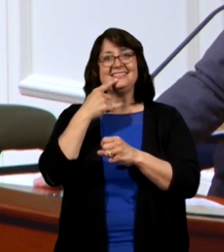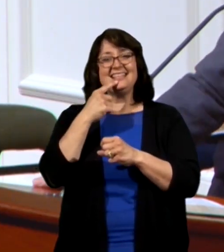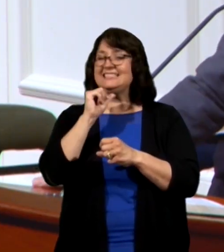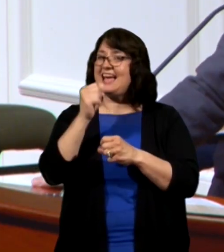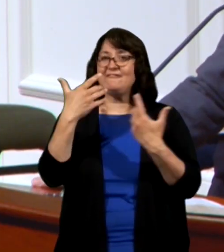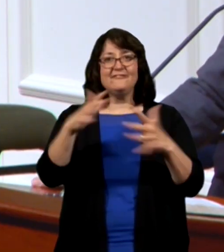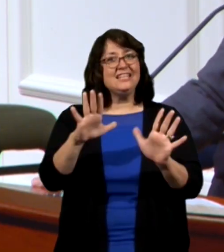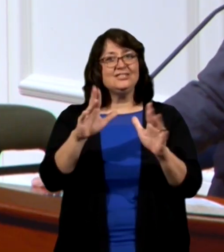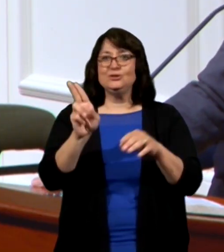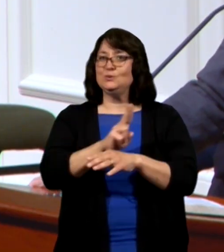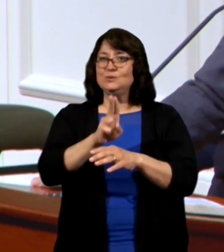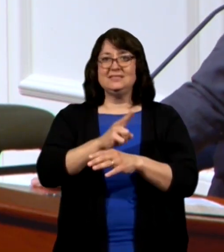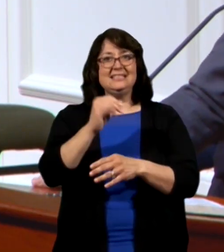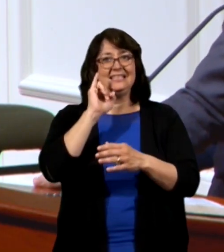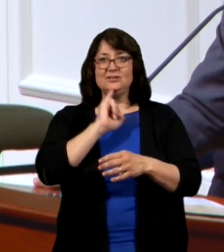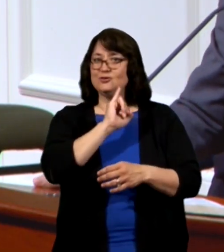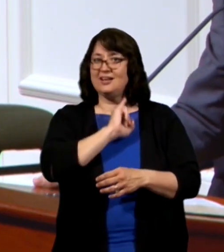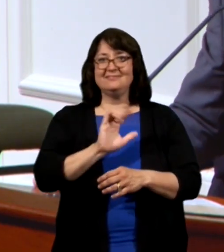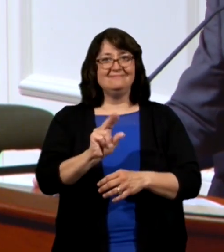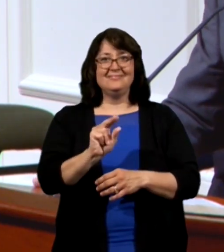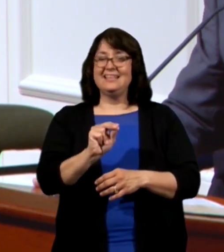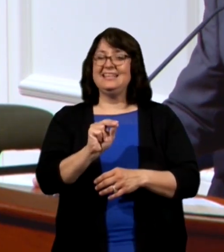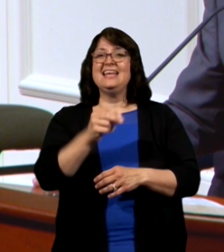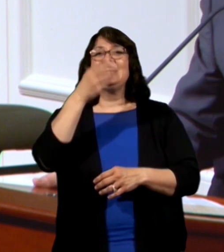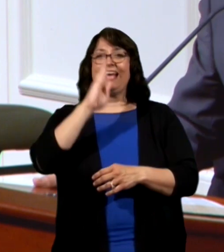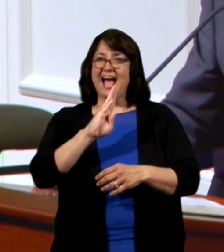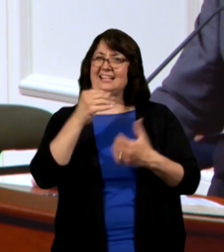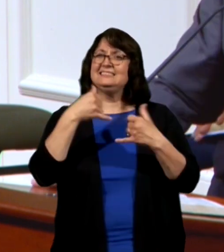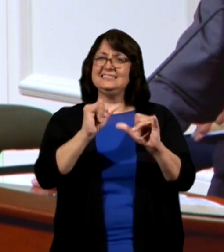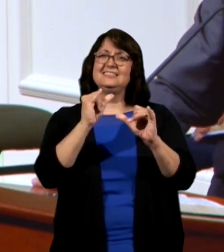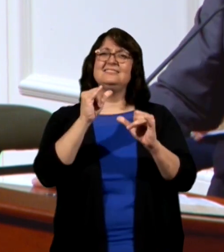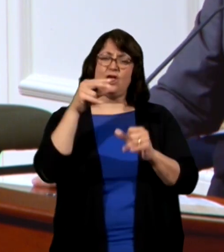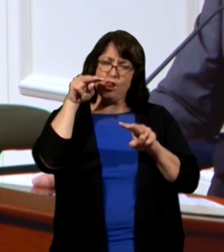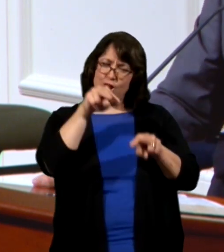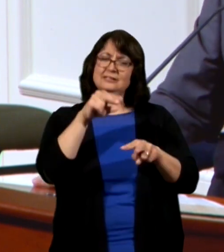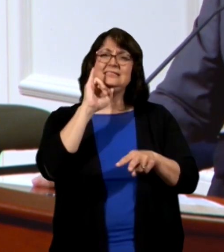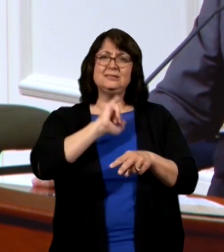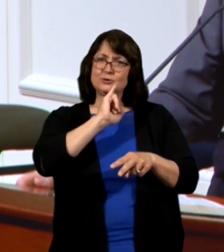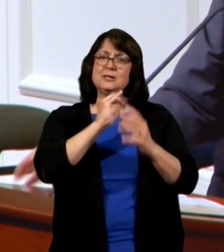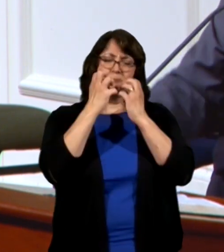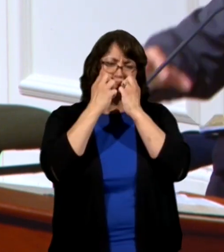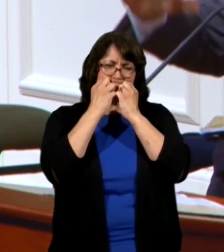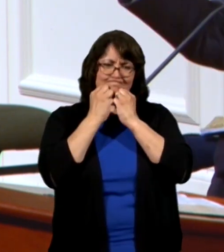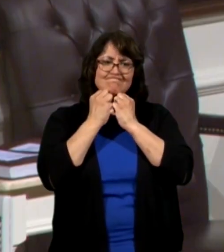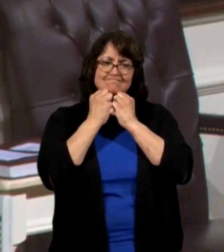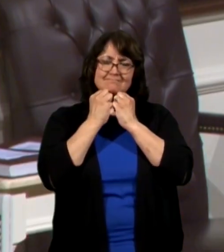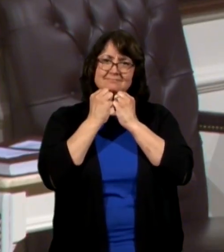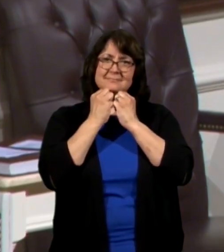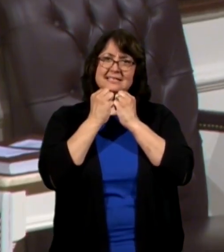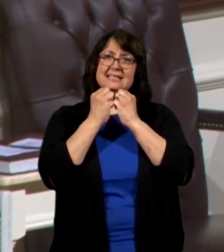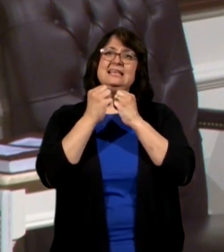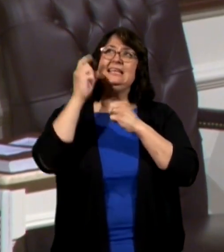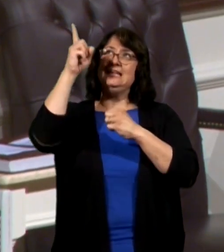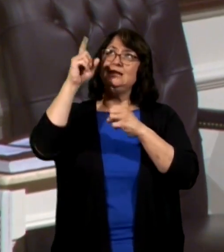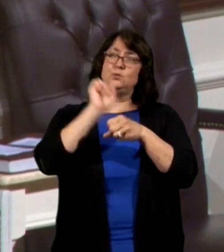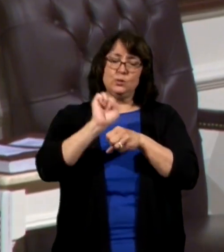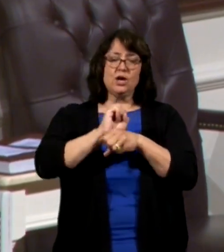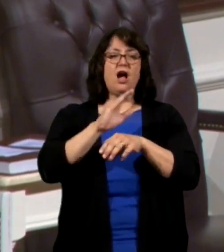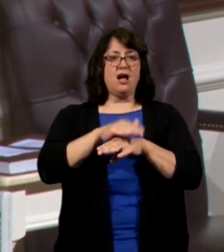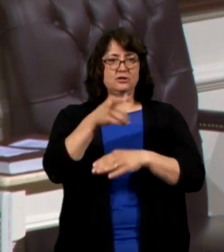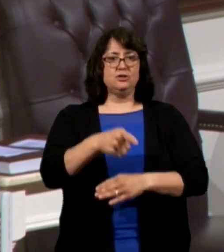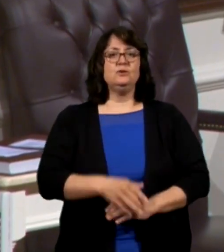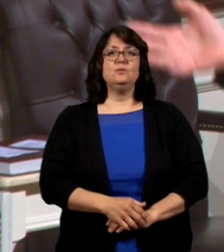done with Israel. You're still precious in his sight. He's working on you.